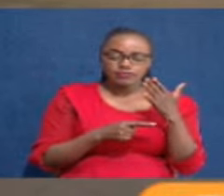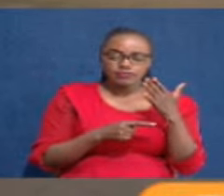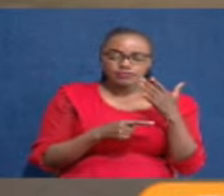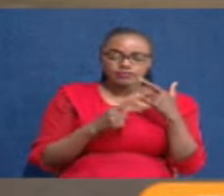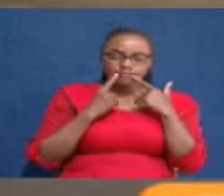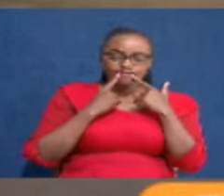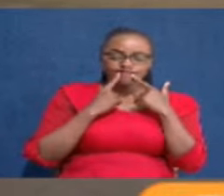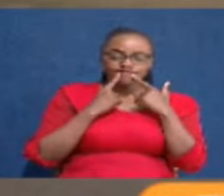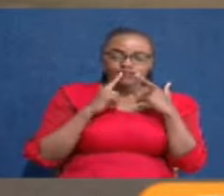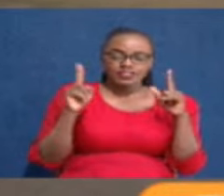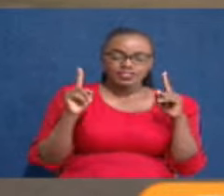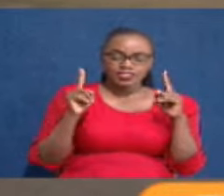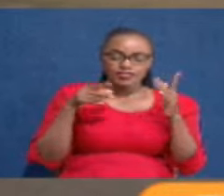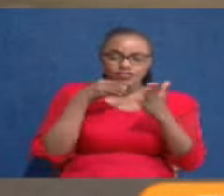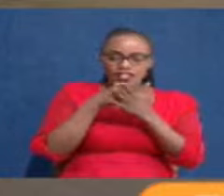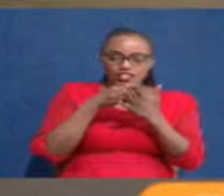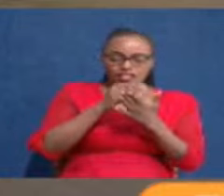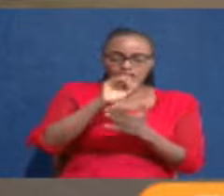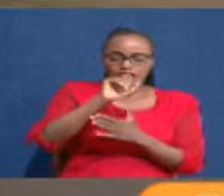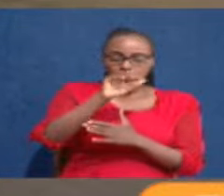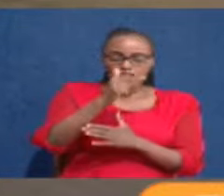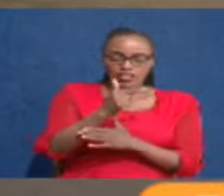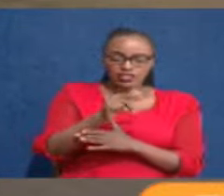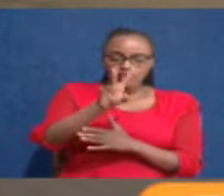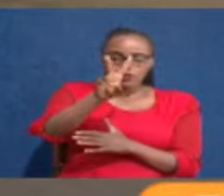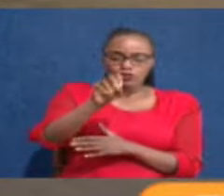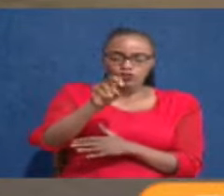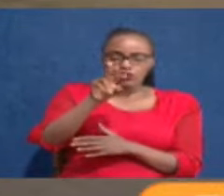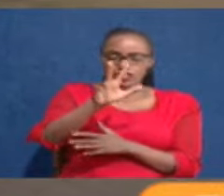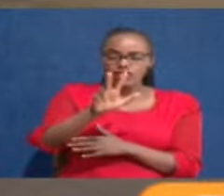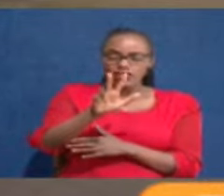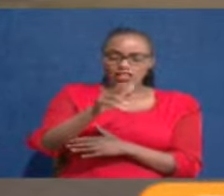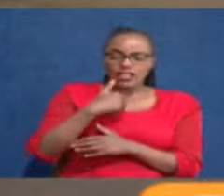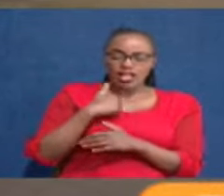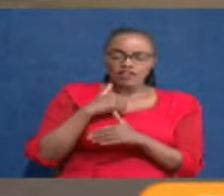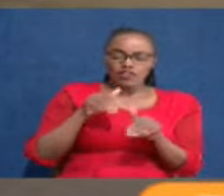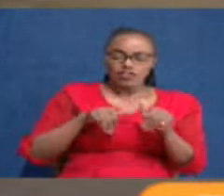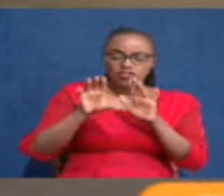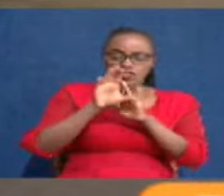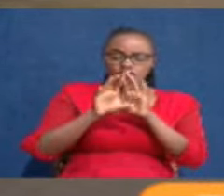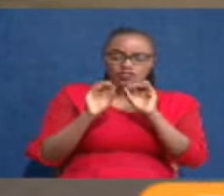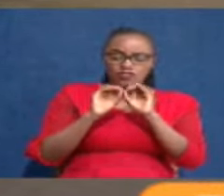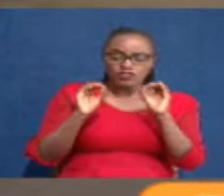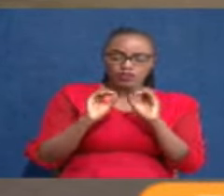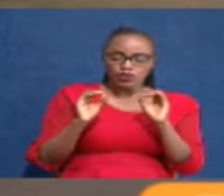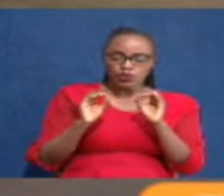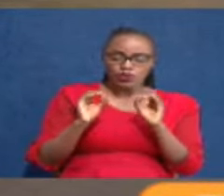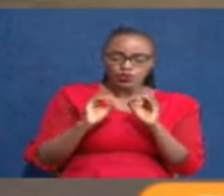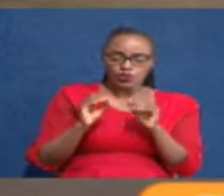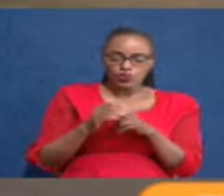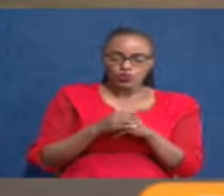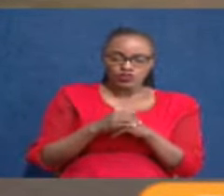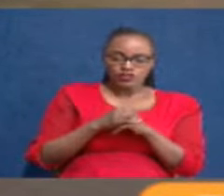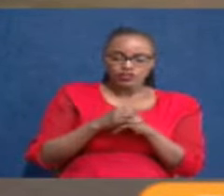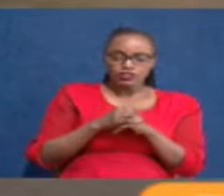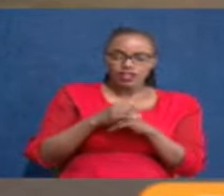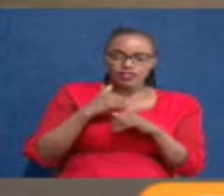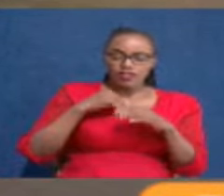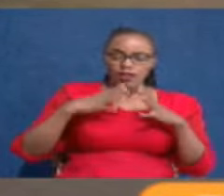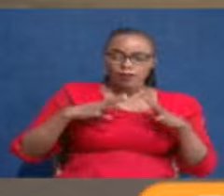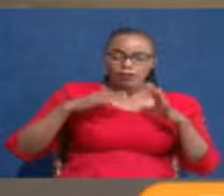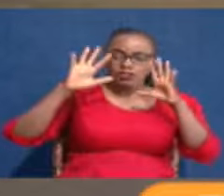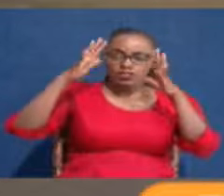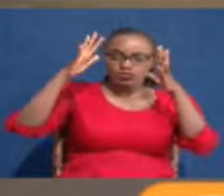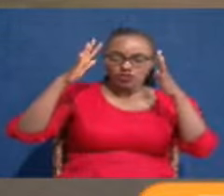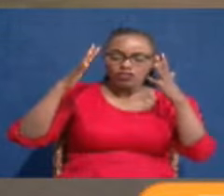the Finance Act 2023 unconstitutional null and void means. I mean, because of what